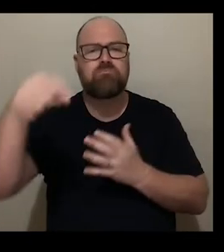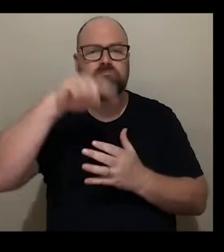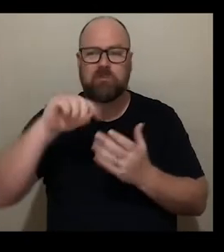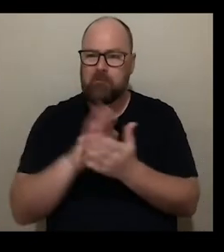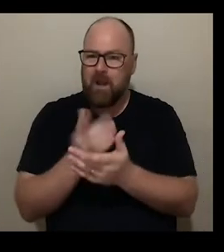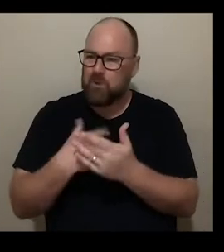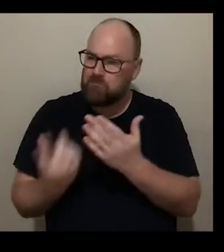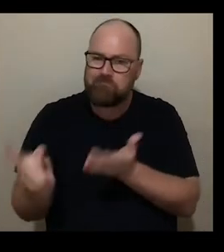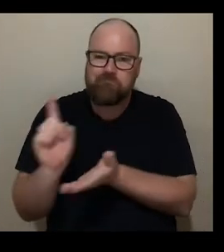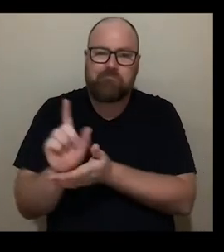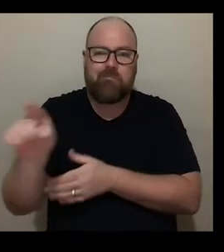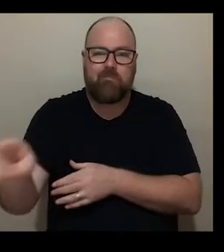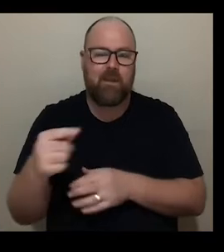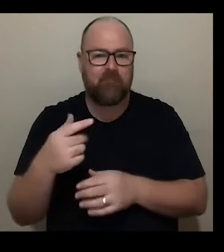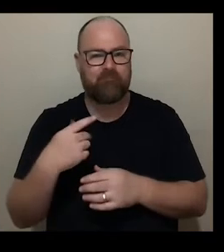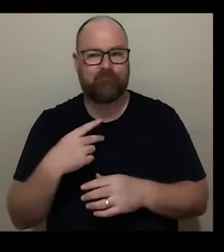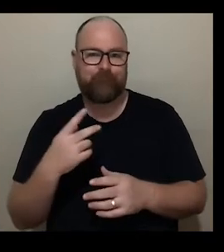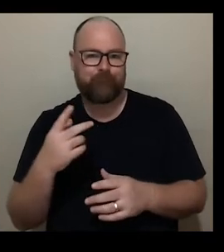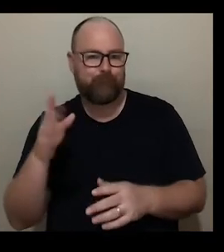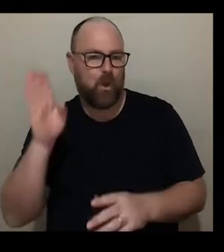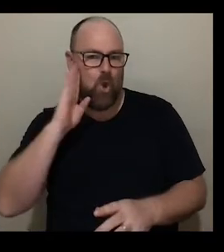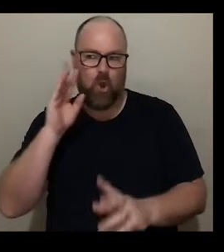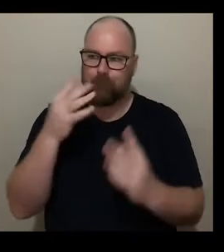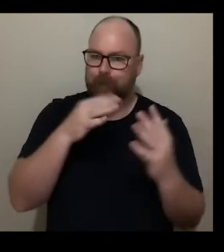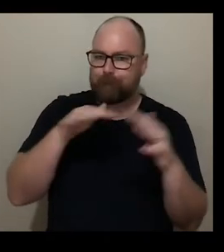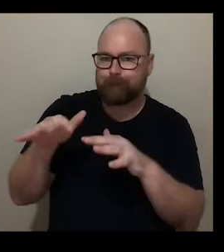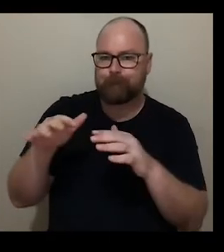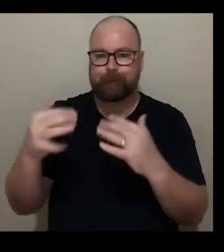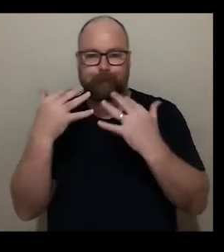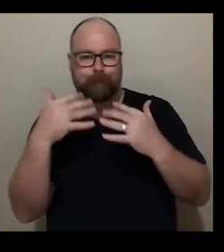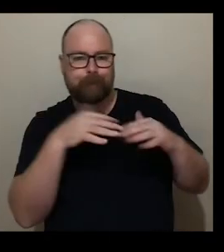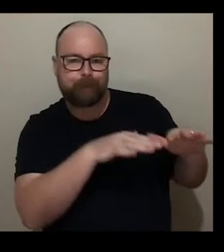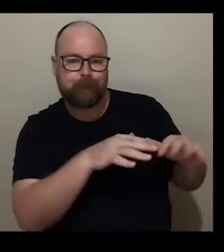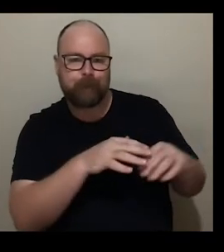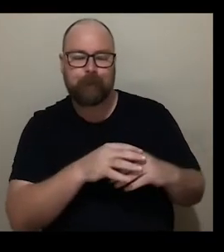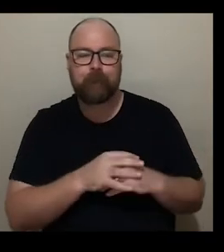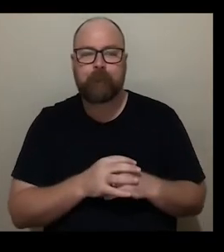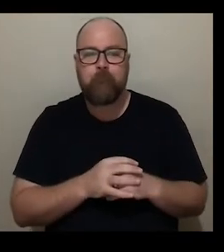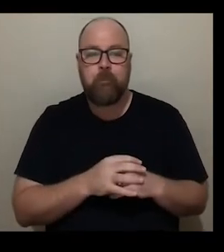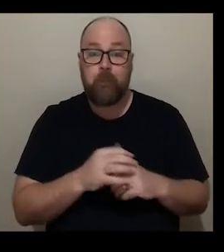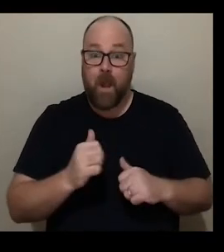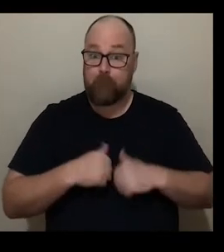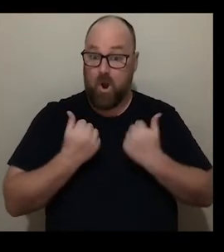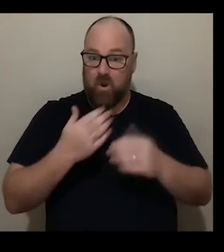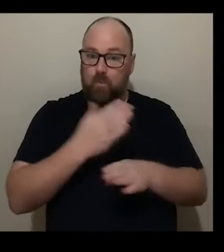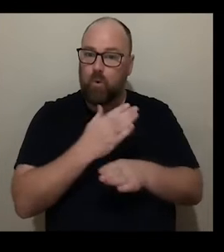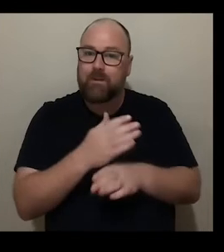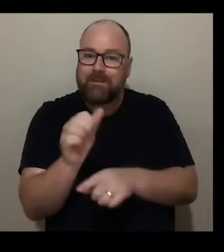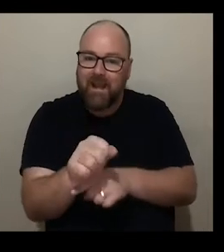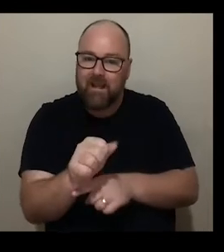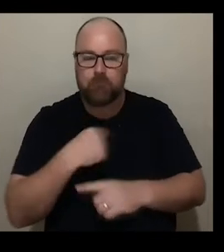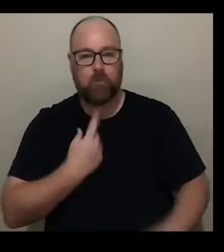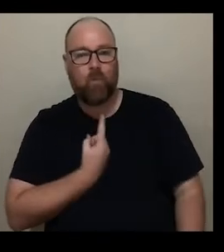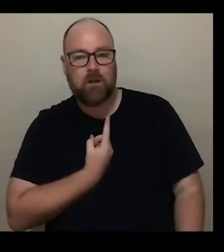voices are heard. Primarily, obviously, I have my own practice but I don't ever just want to be